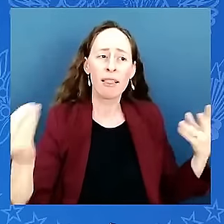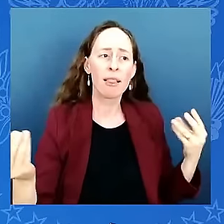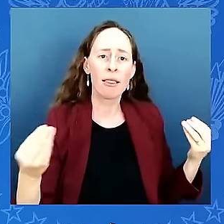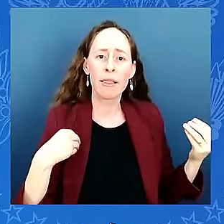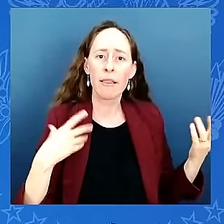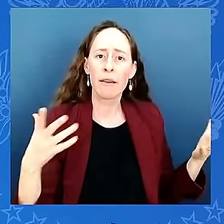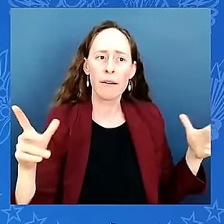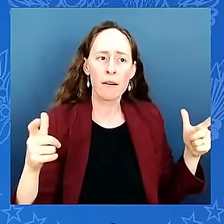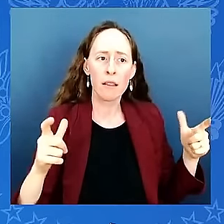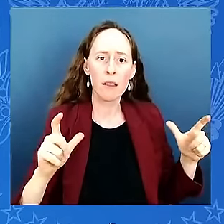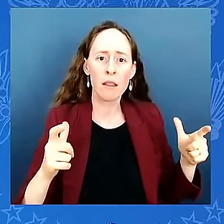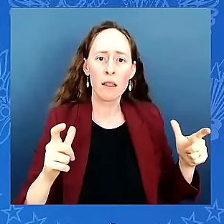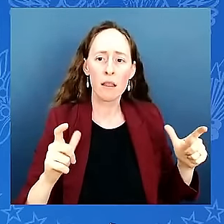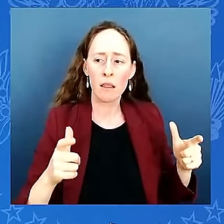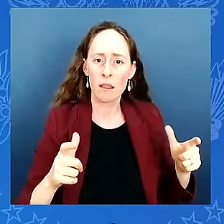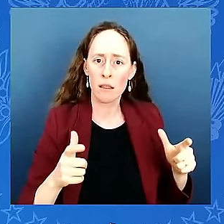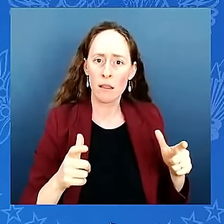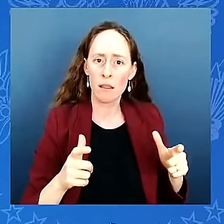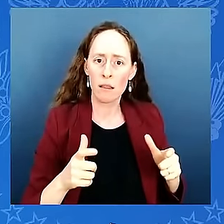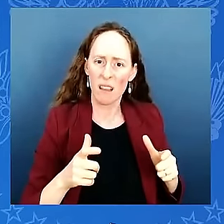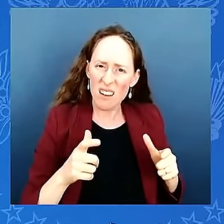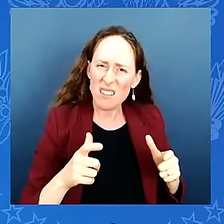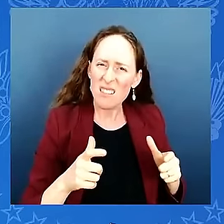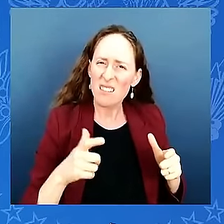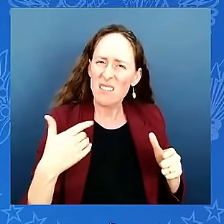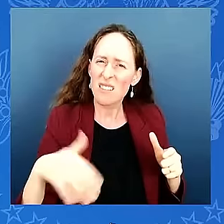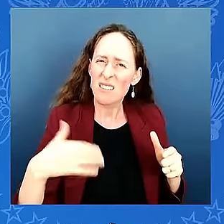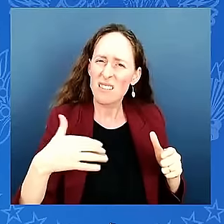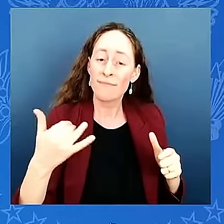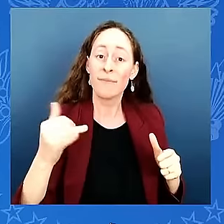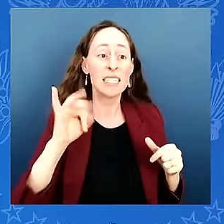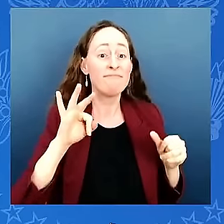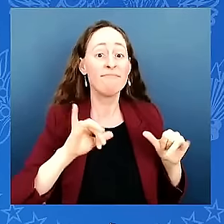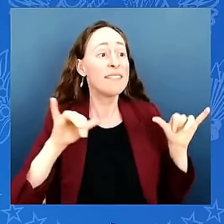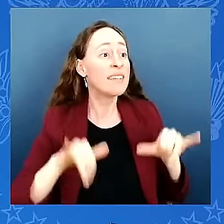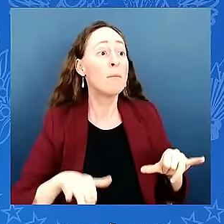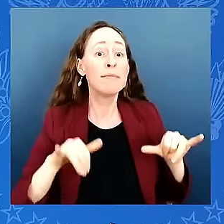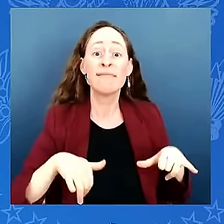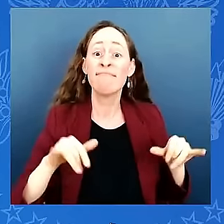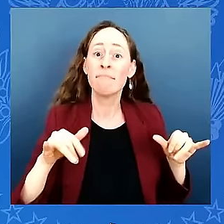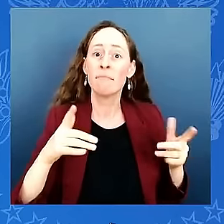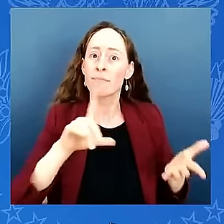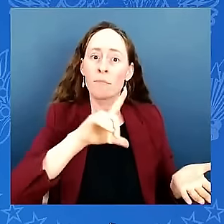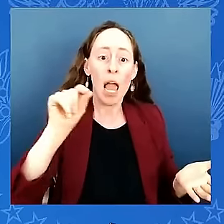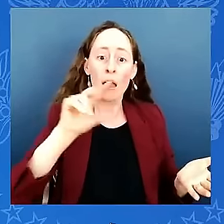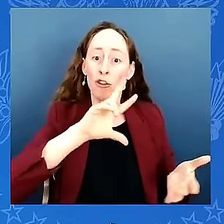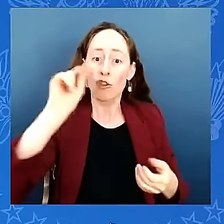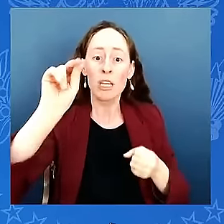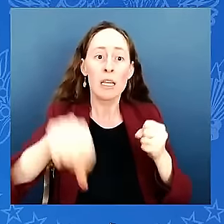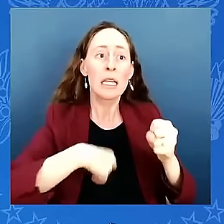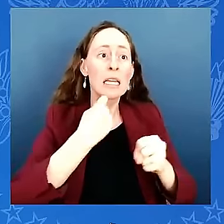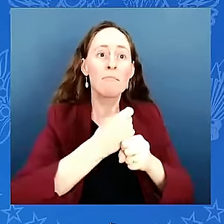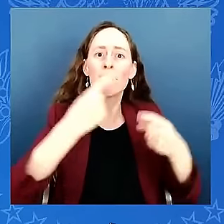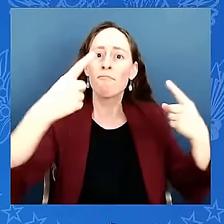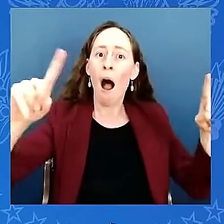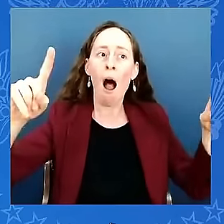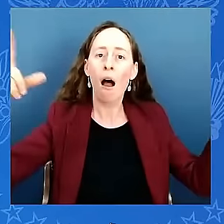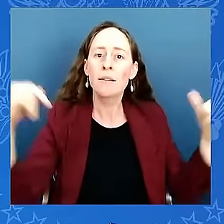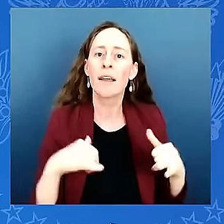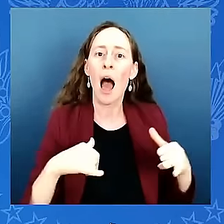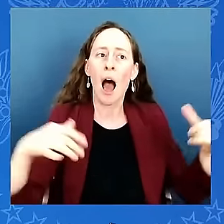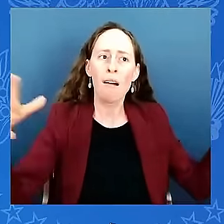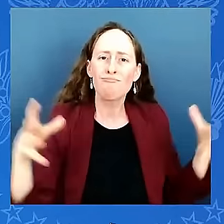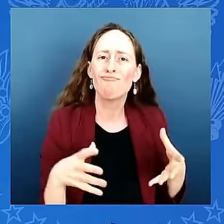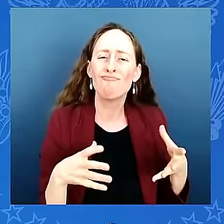years after they want to come back home and that's hard because we don't have the housing or the infrastructure